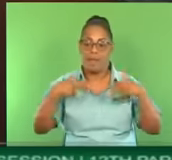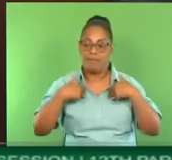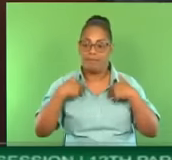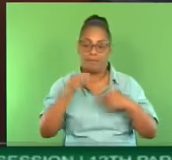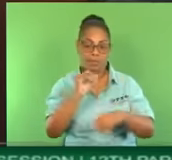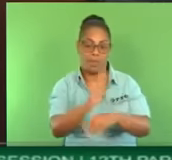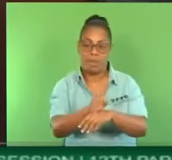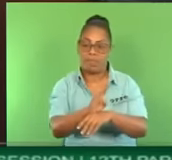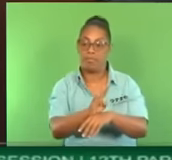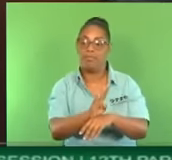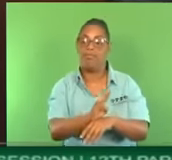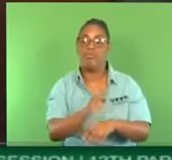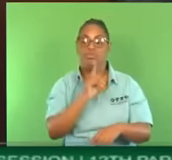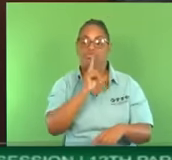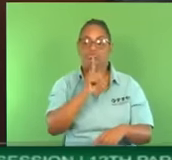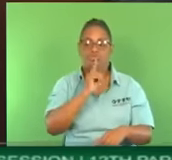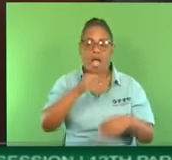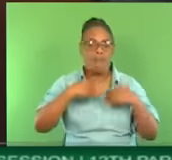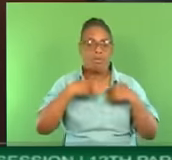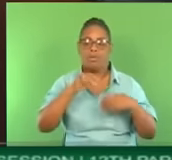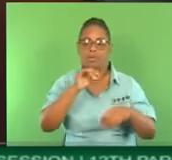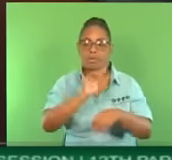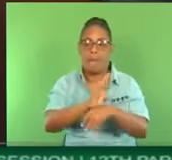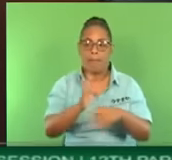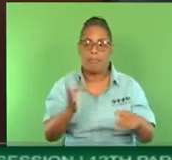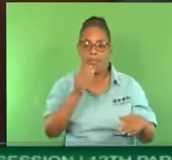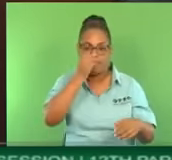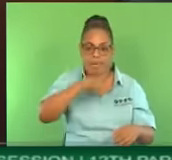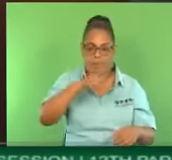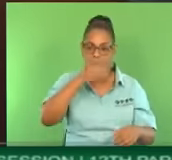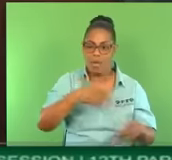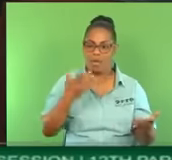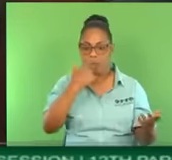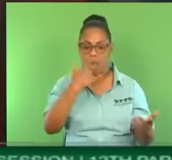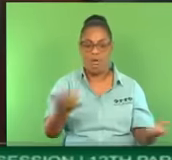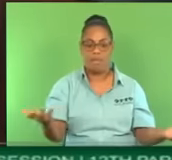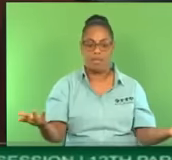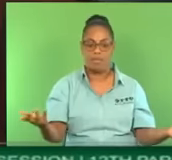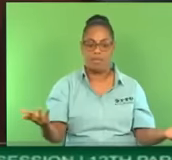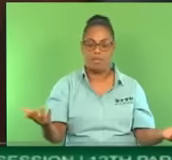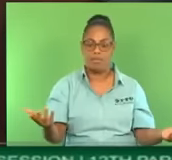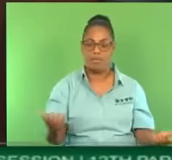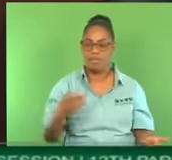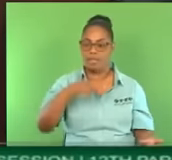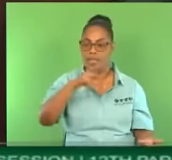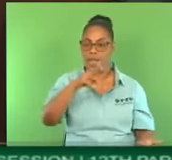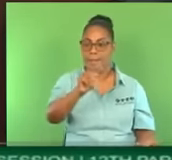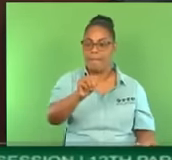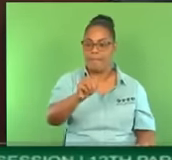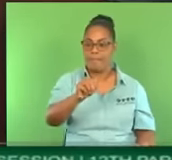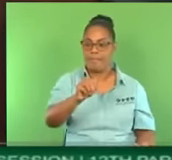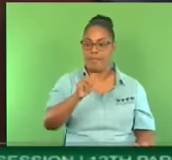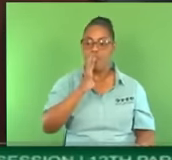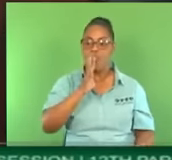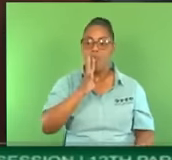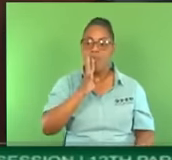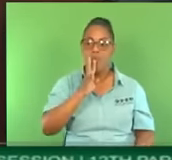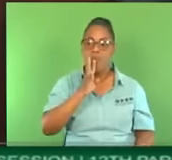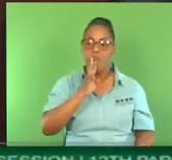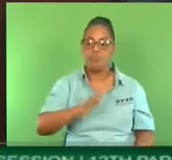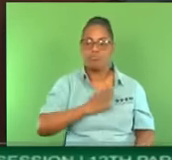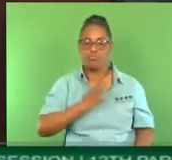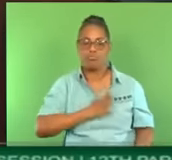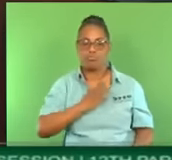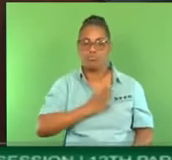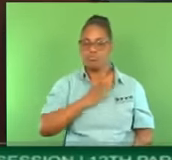They are employed. They That is where he is going eventually. The members opposite speaking, you know, with such fanfare about development